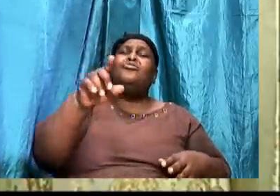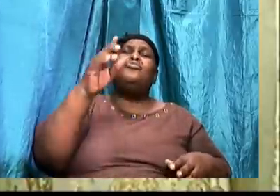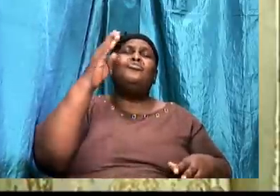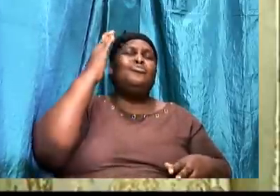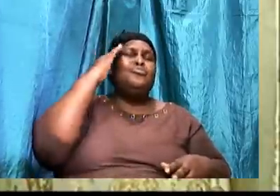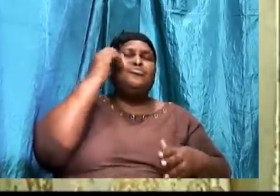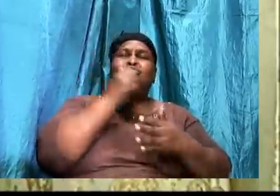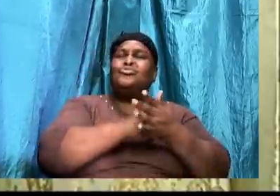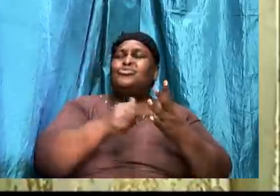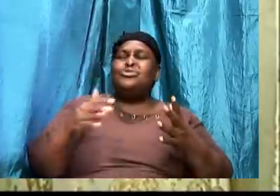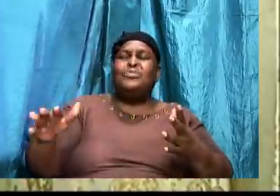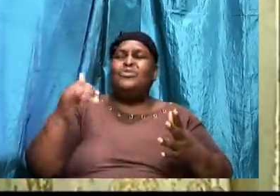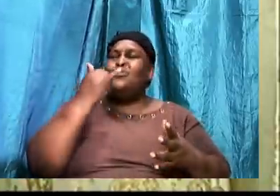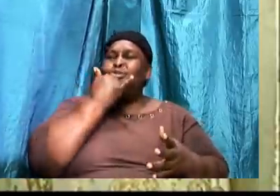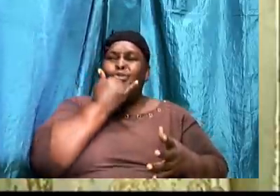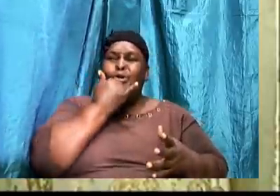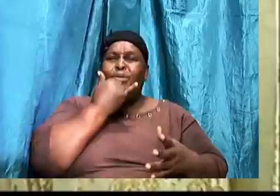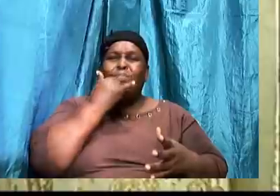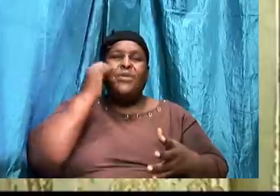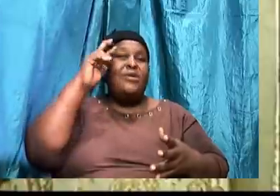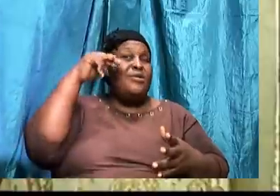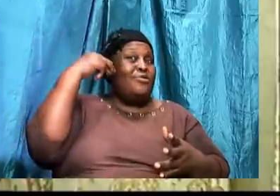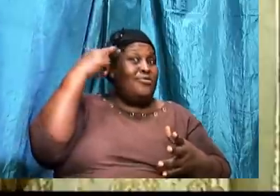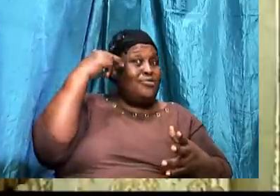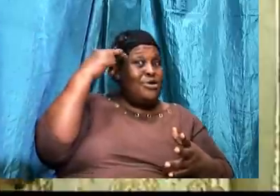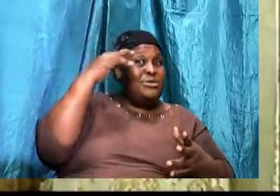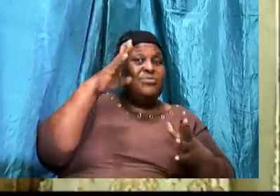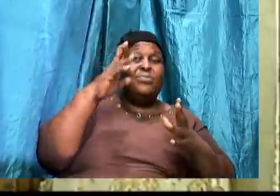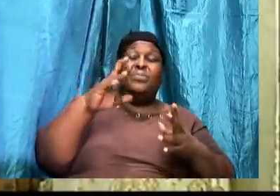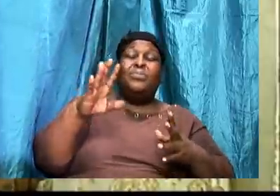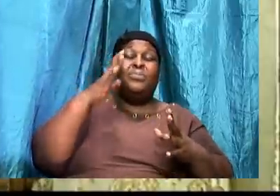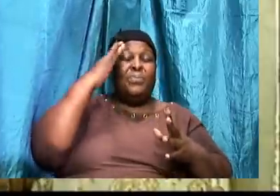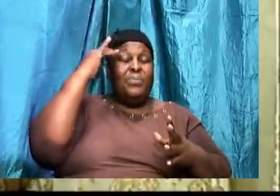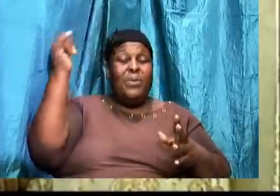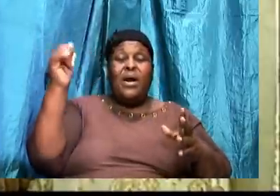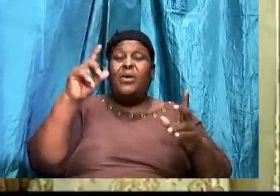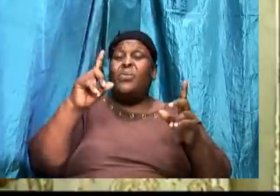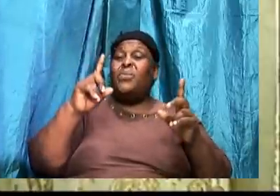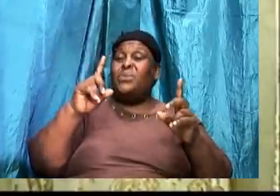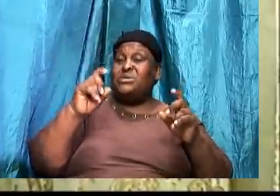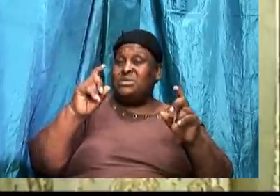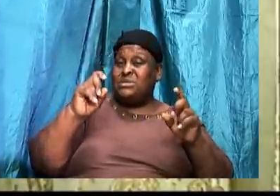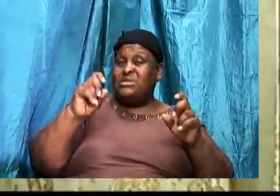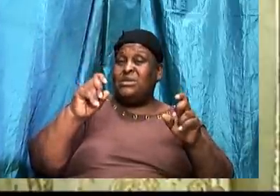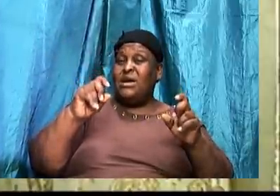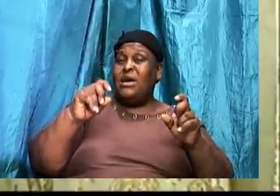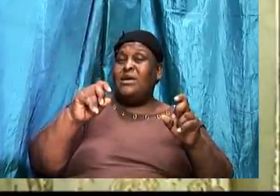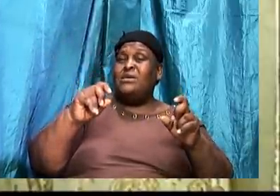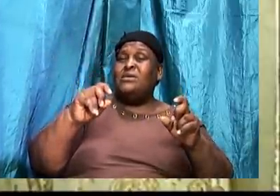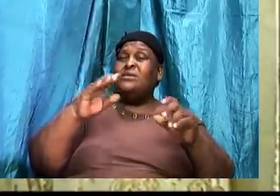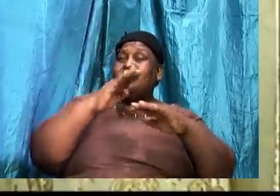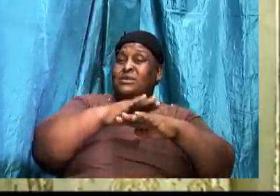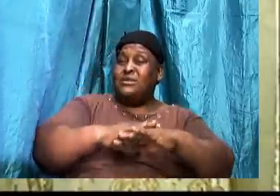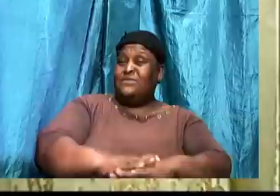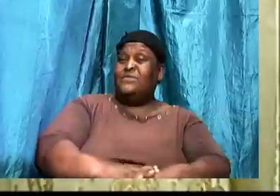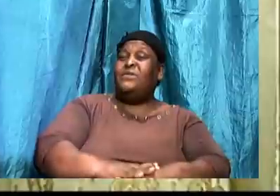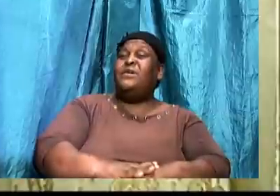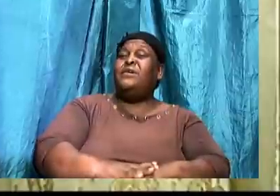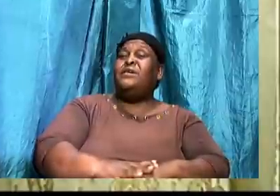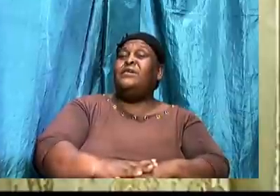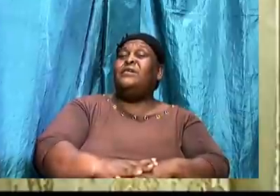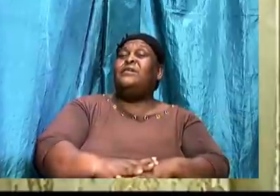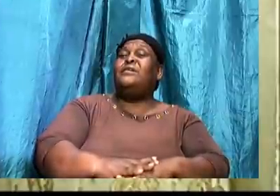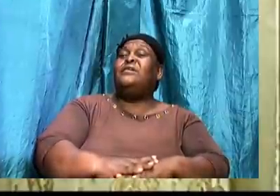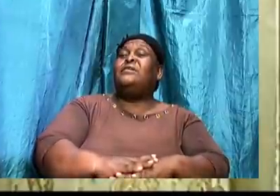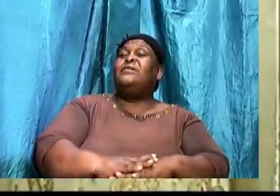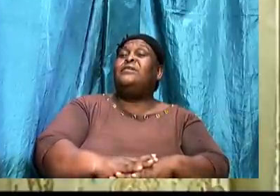The they are questioning. Is to satisfy. Their loss. And desire. The reason. Why they are questioning. Questioning.